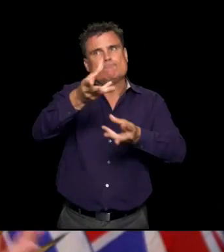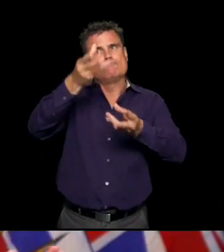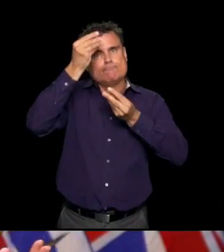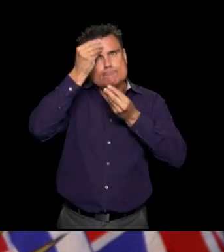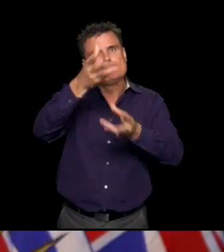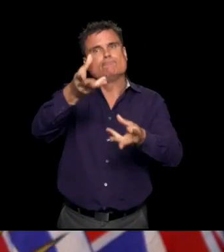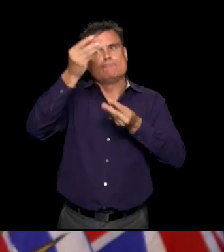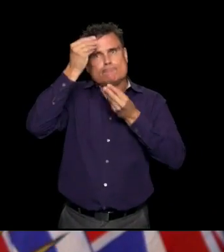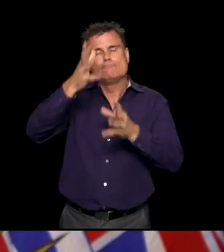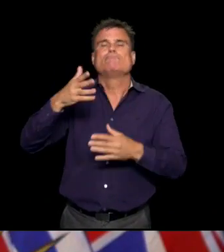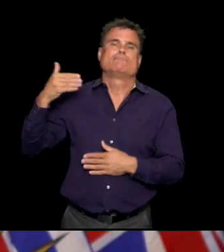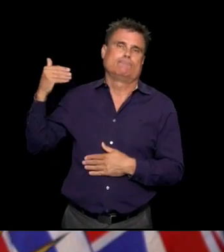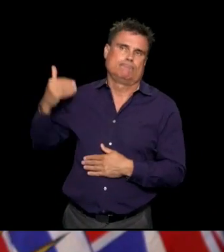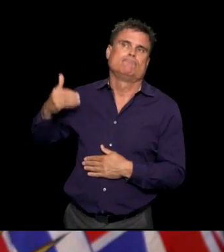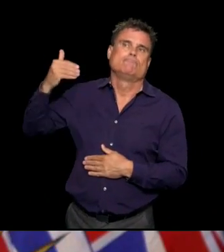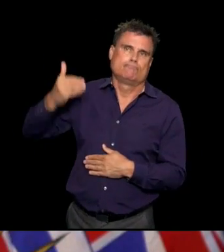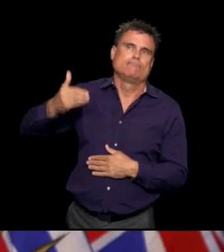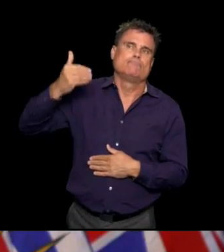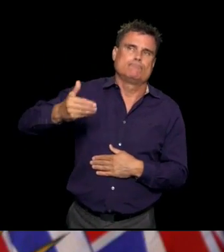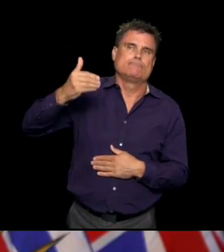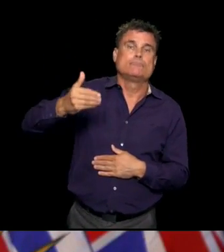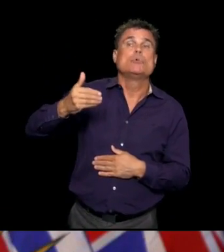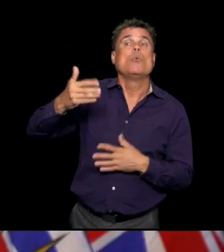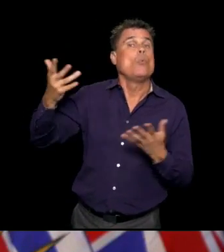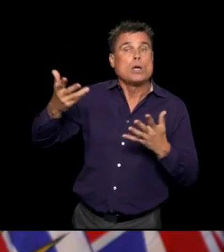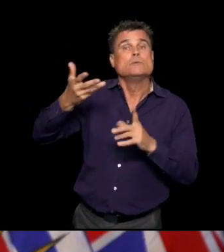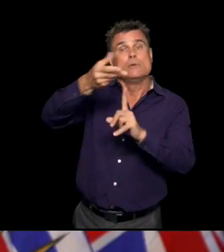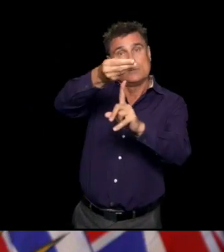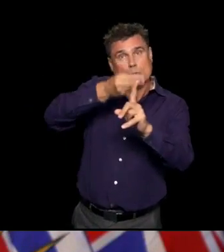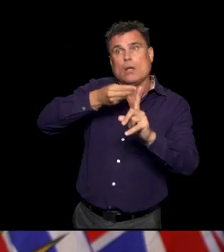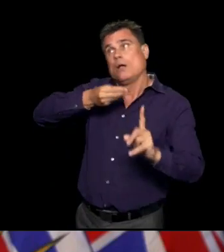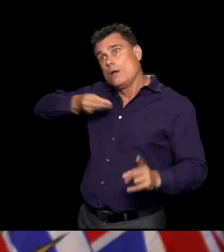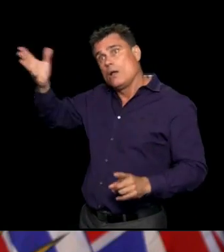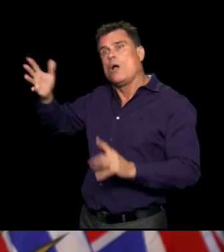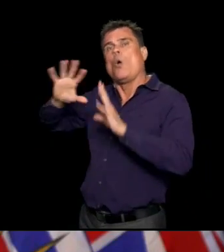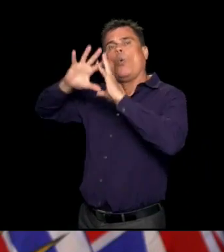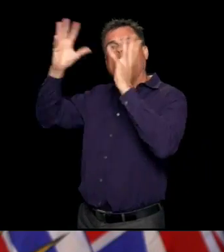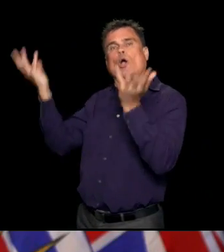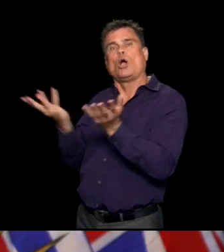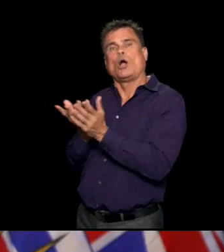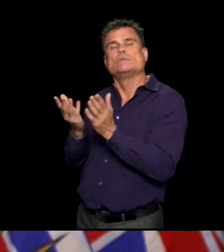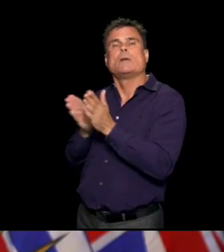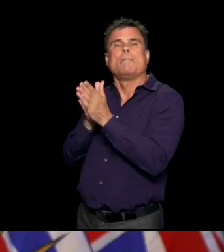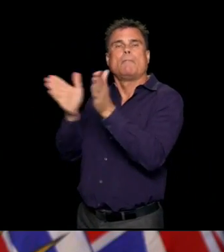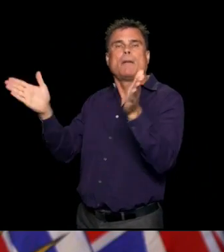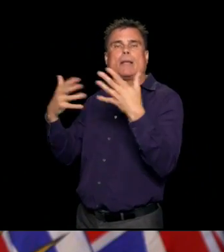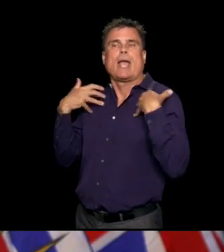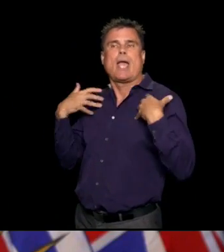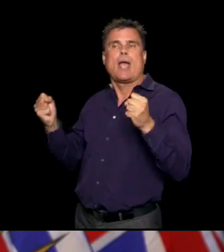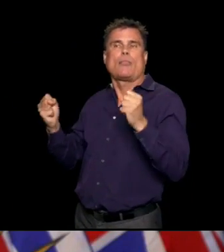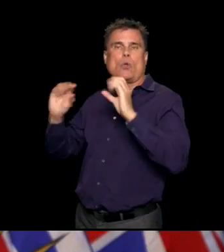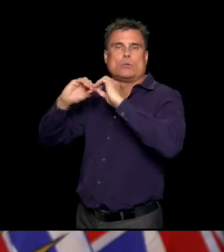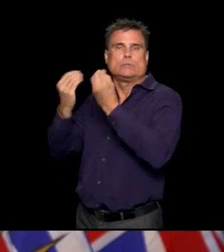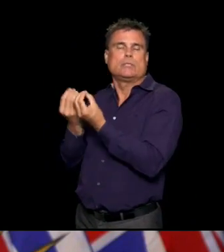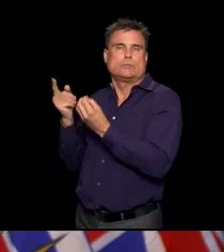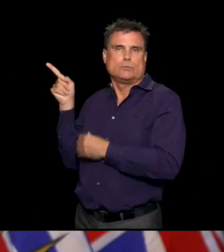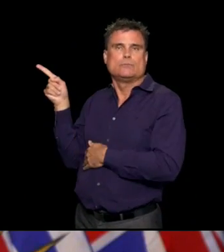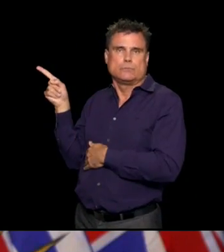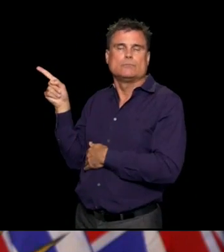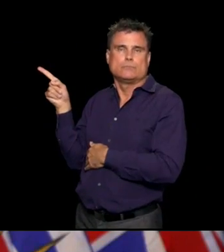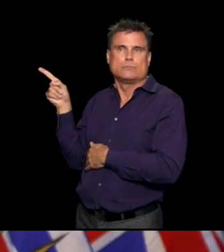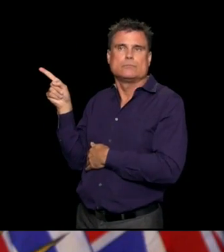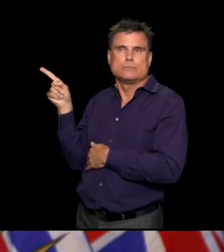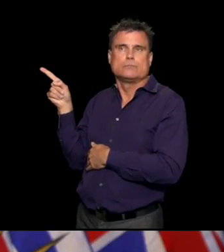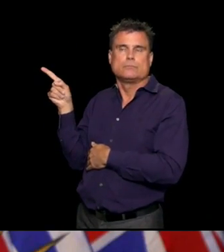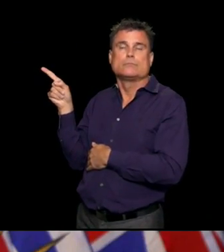to be part of the global data on this condition and trying to understand it better. But none